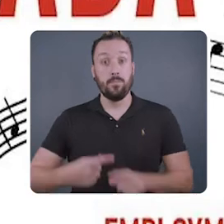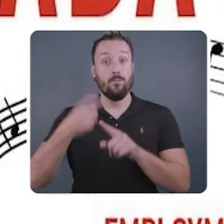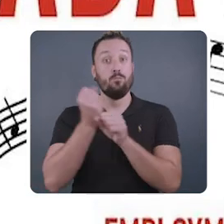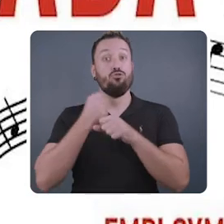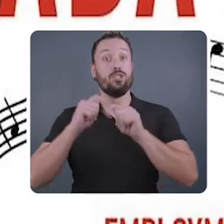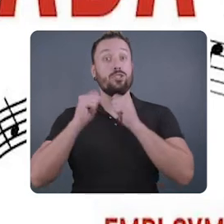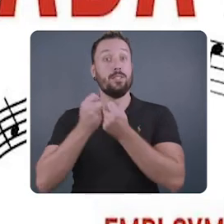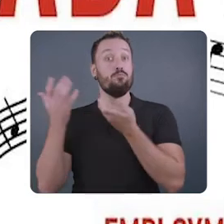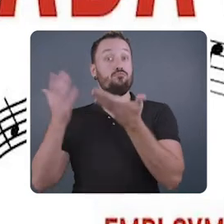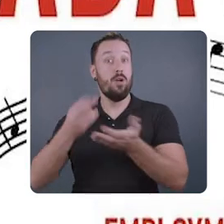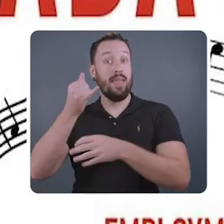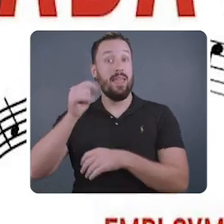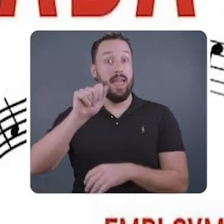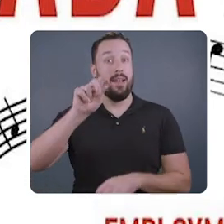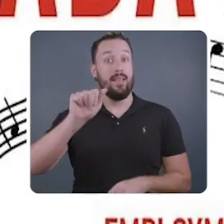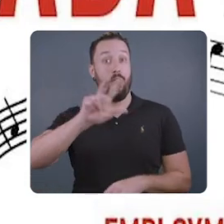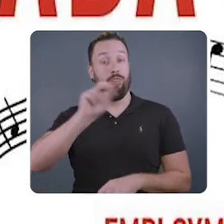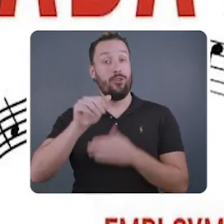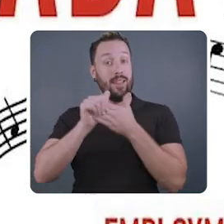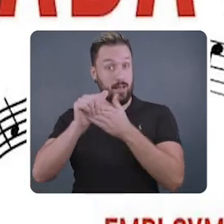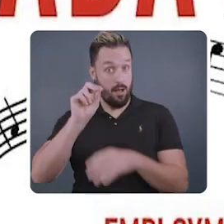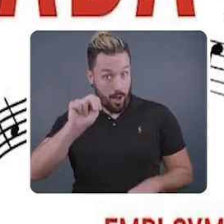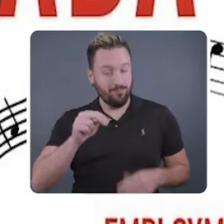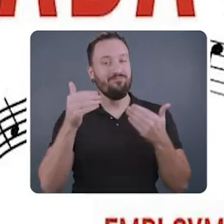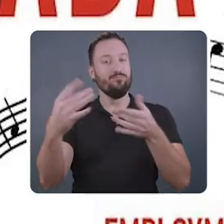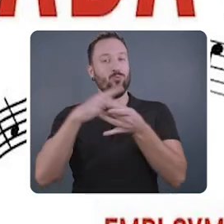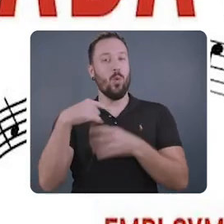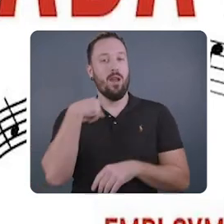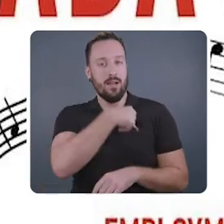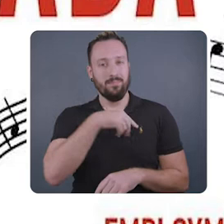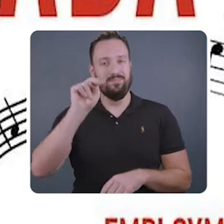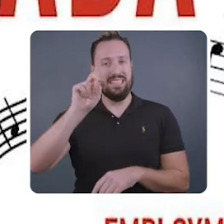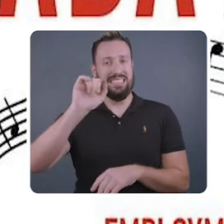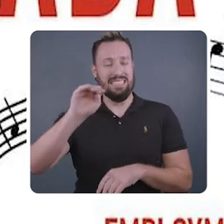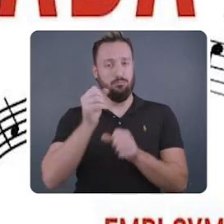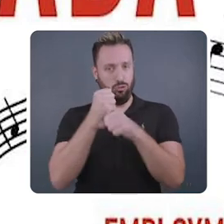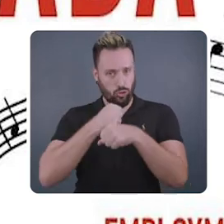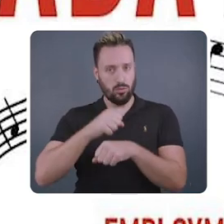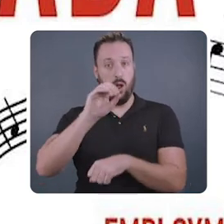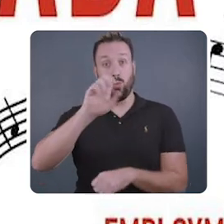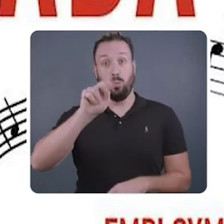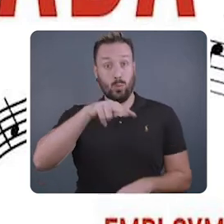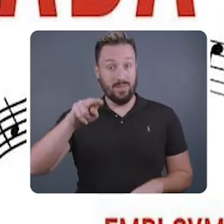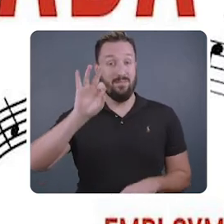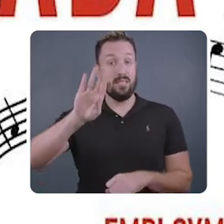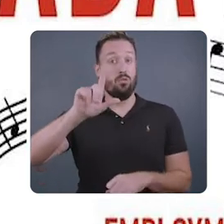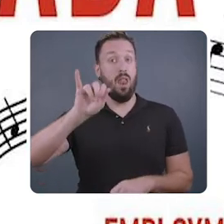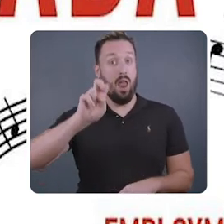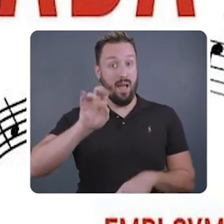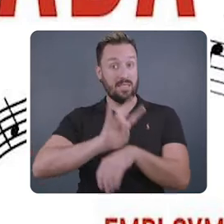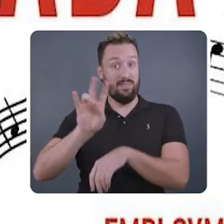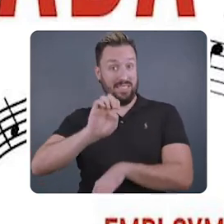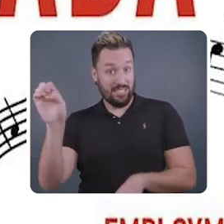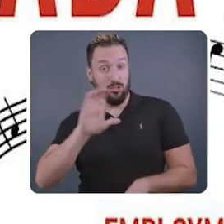From the production team that brought you the hit 80-80-30 lead-on, join us for our Indeem production on October 22nd on Facebook Live at